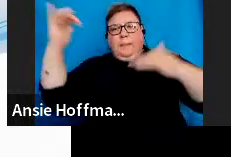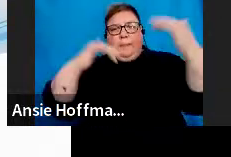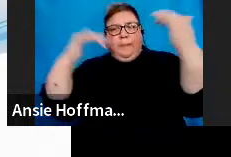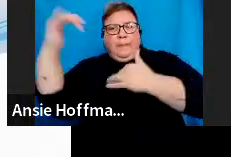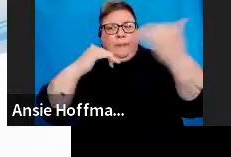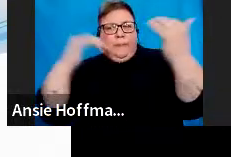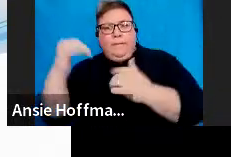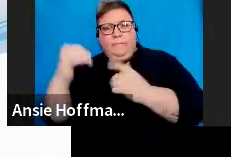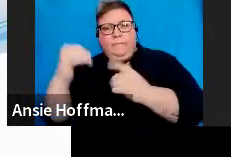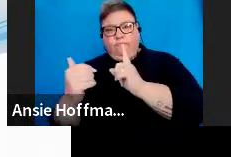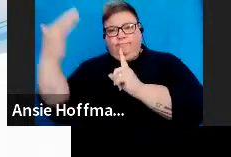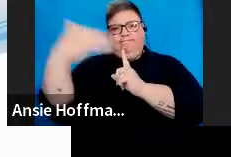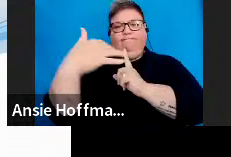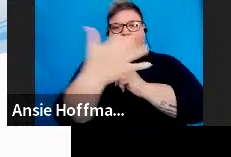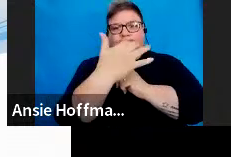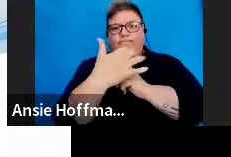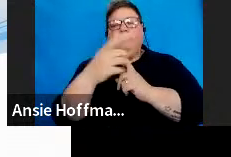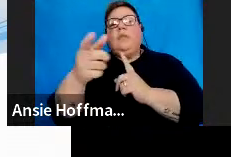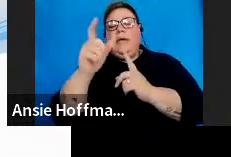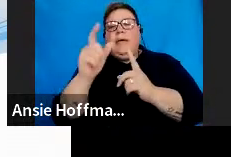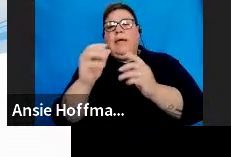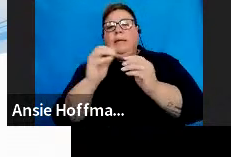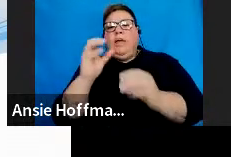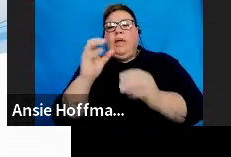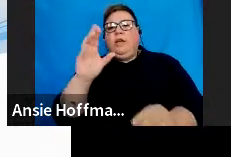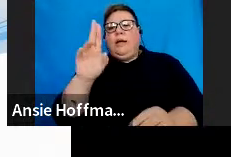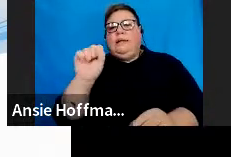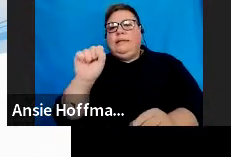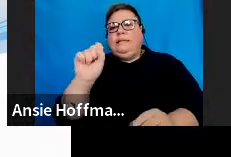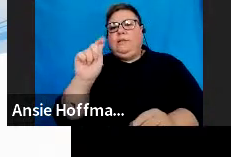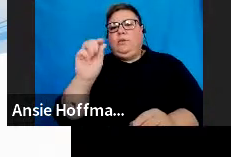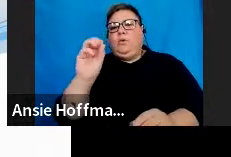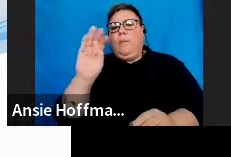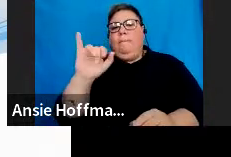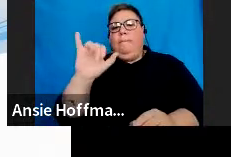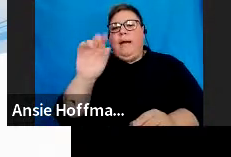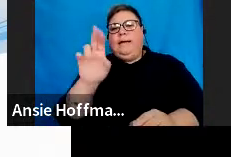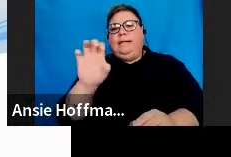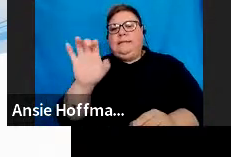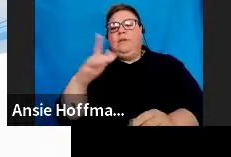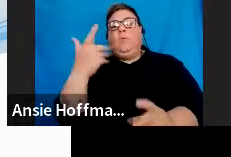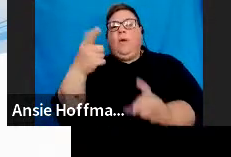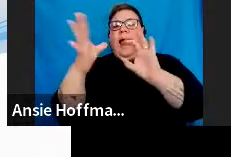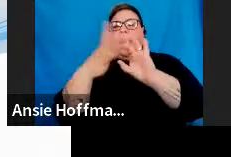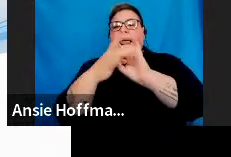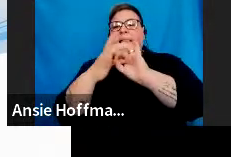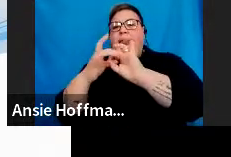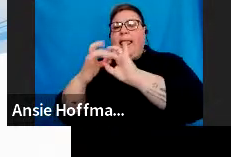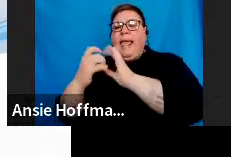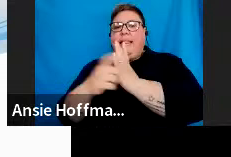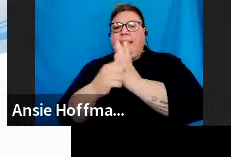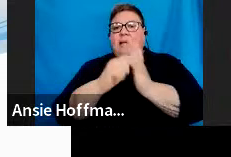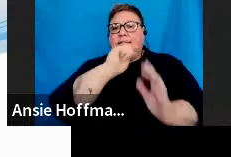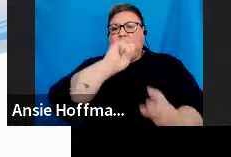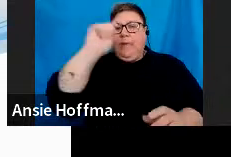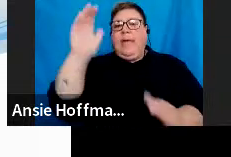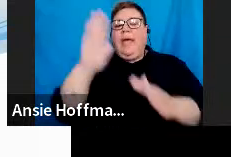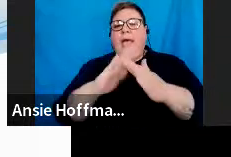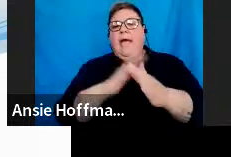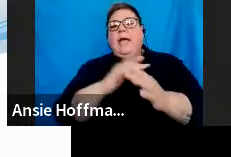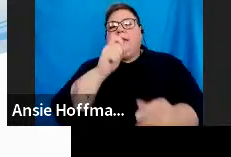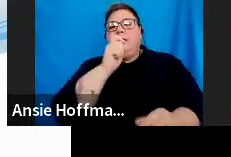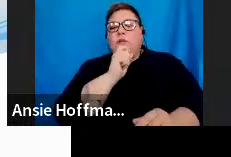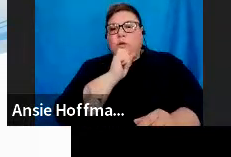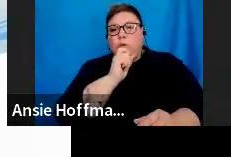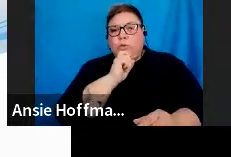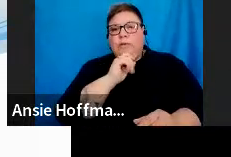are able to create a customized group where you link taxpayers and you link users as well as the tax